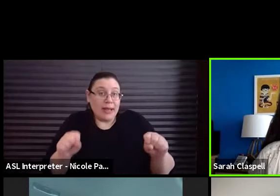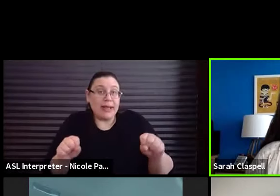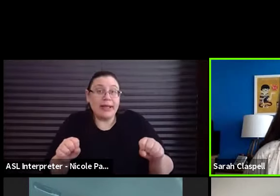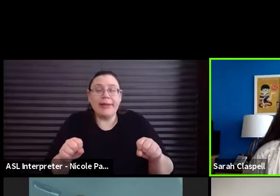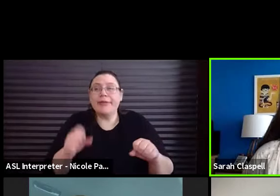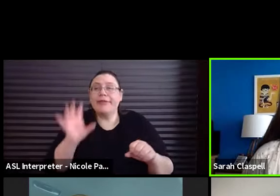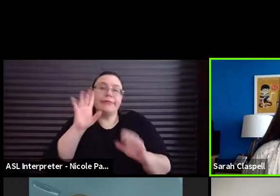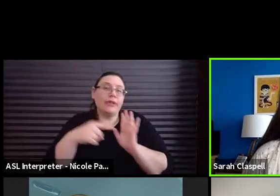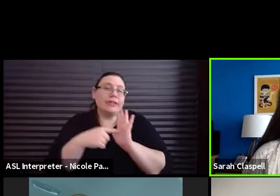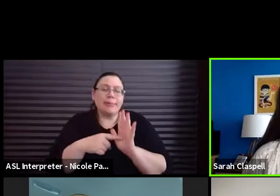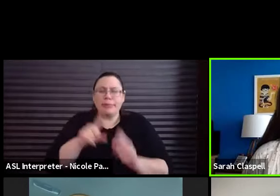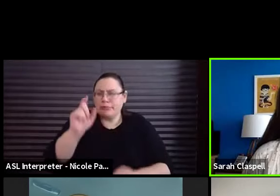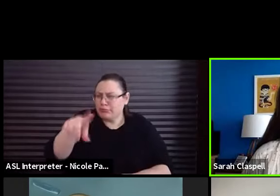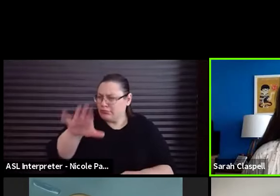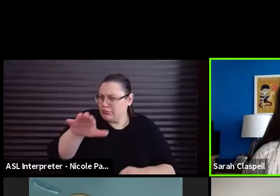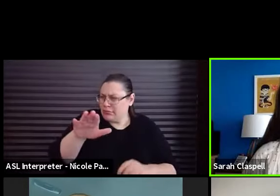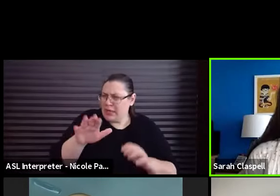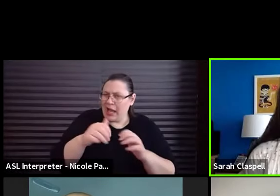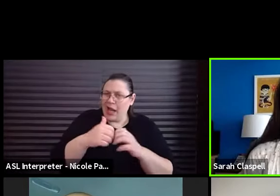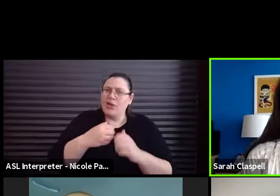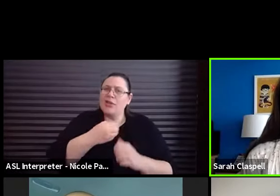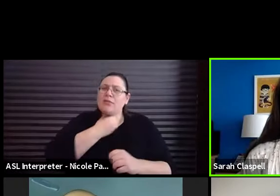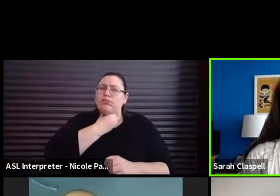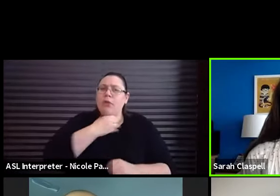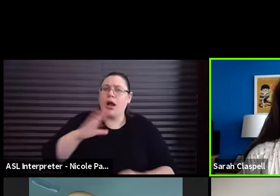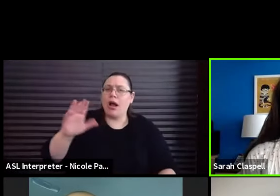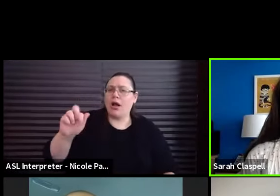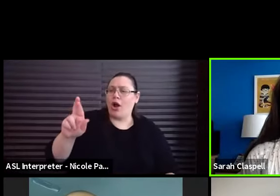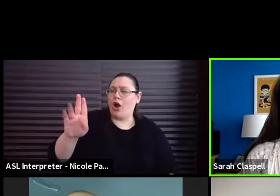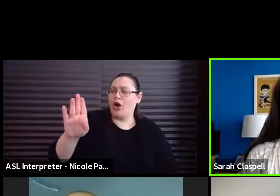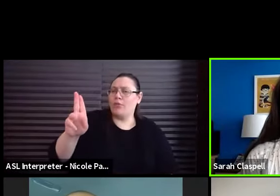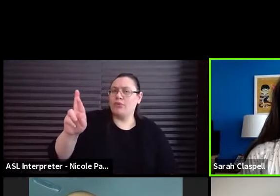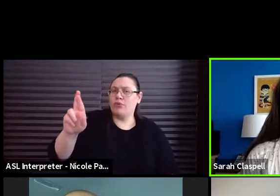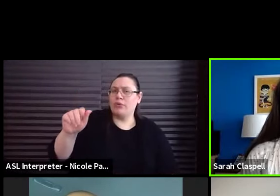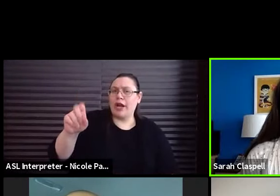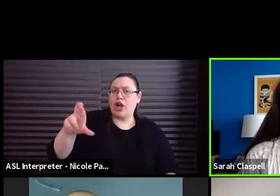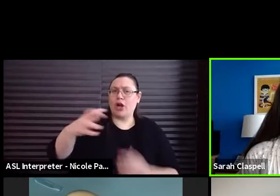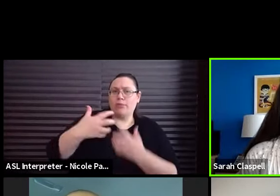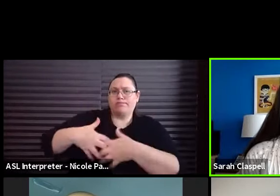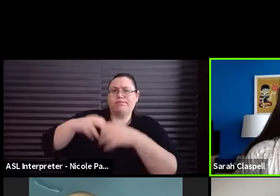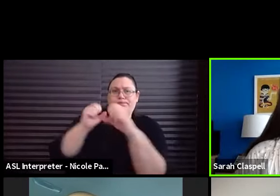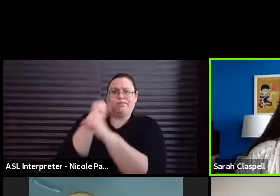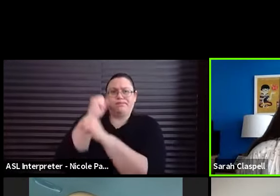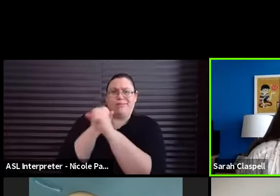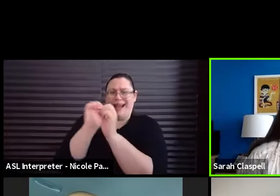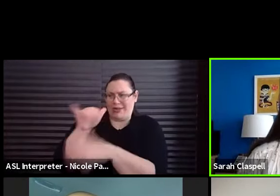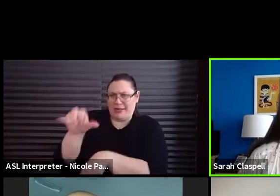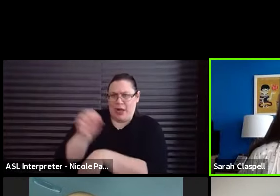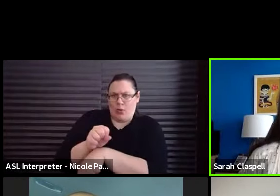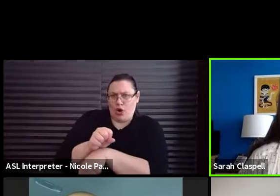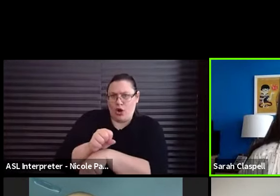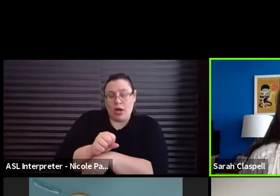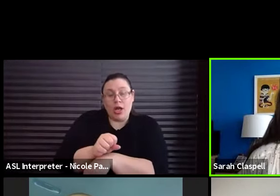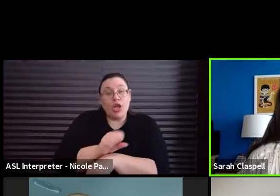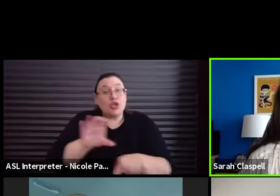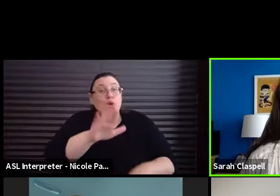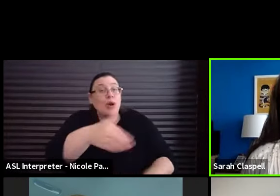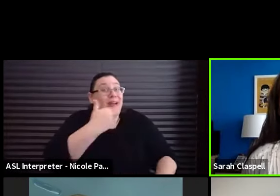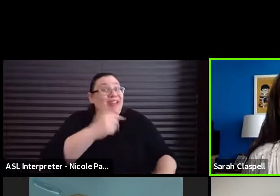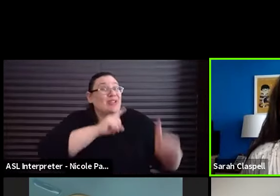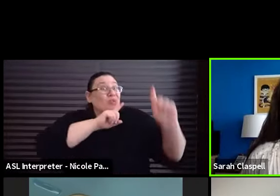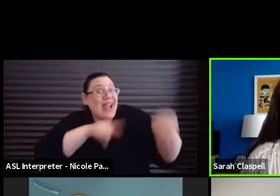the question, Hey, how does a carburetor work? I want you to do your very best to answer whatever you think that means.